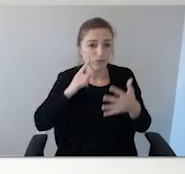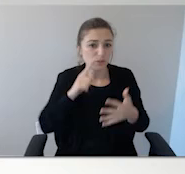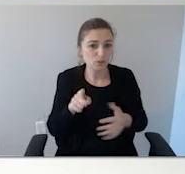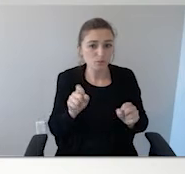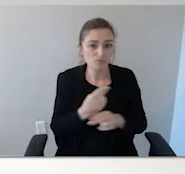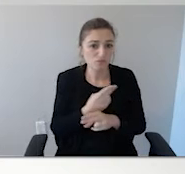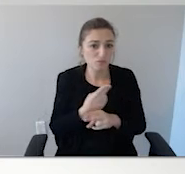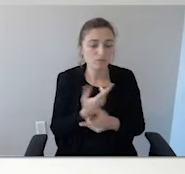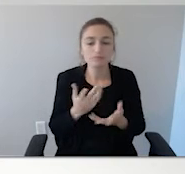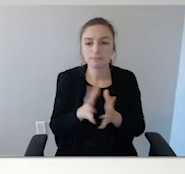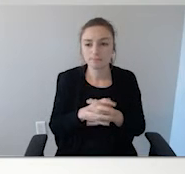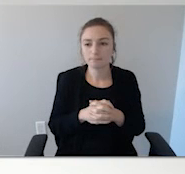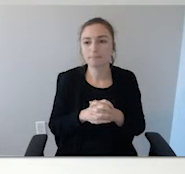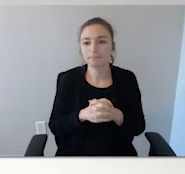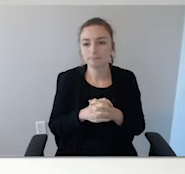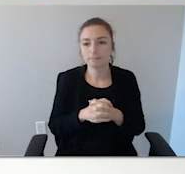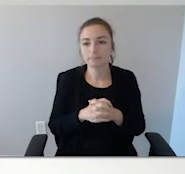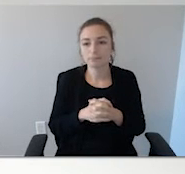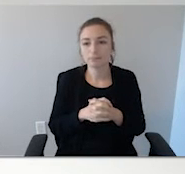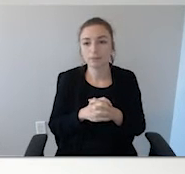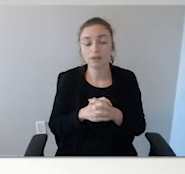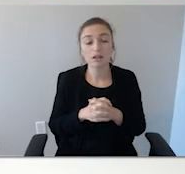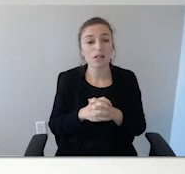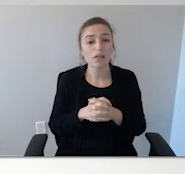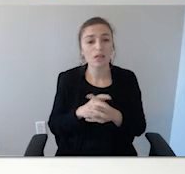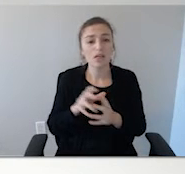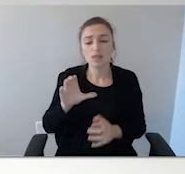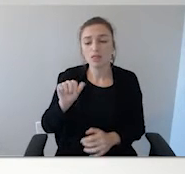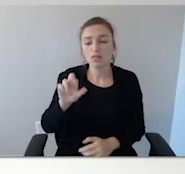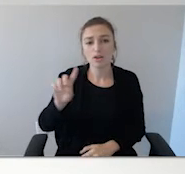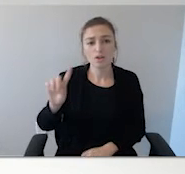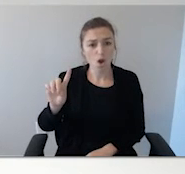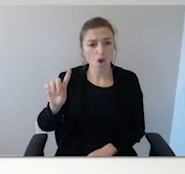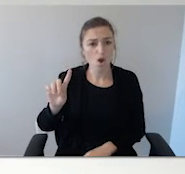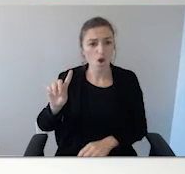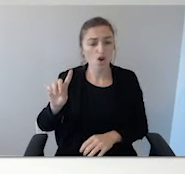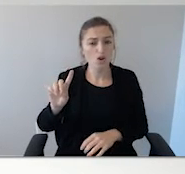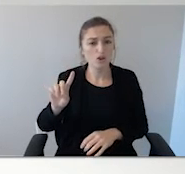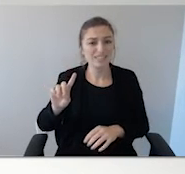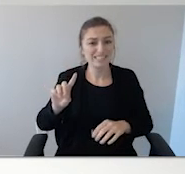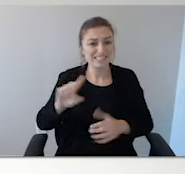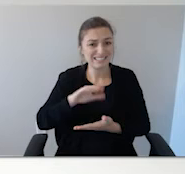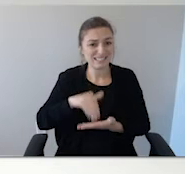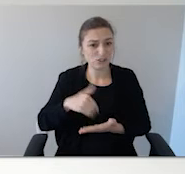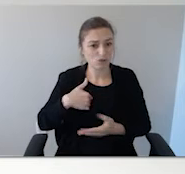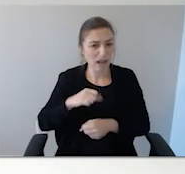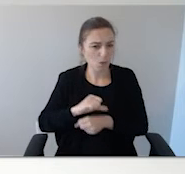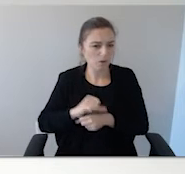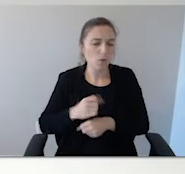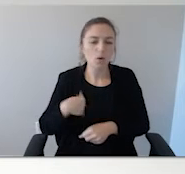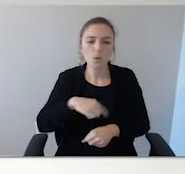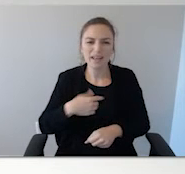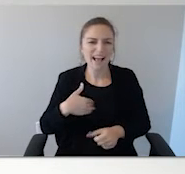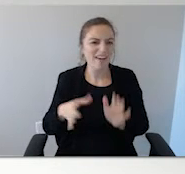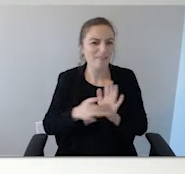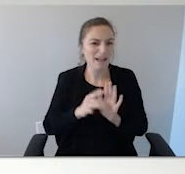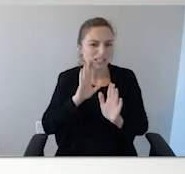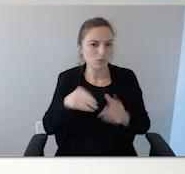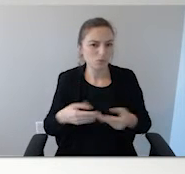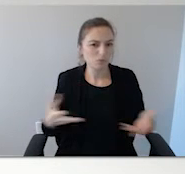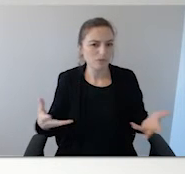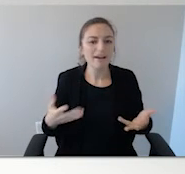the card center that I work for we have FAU card magnets that we give our families when we have them in stock.